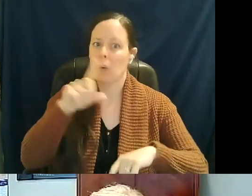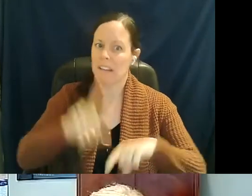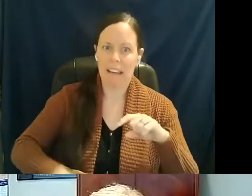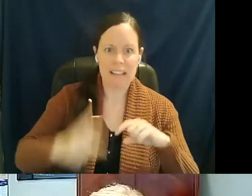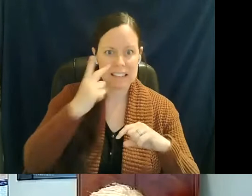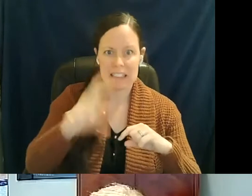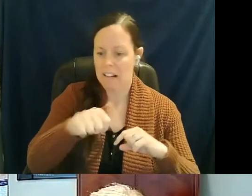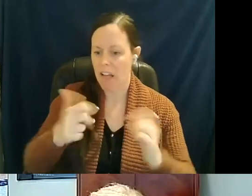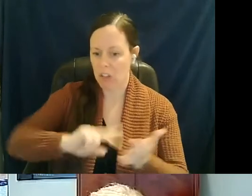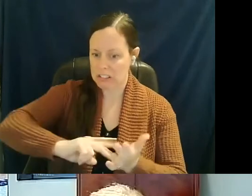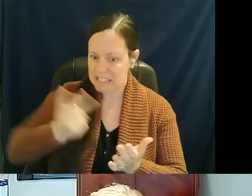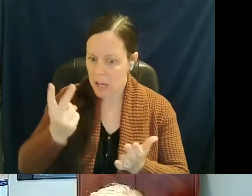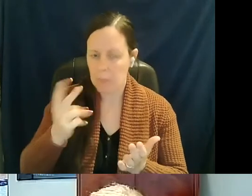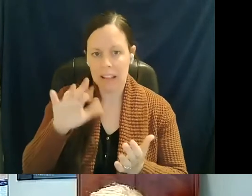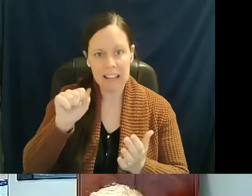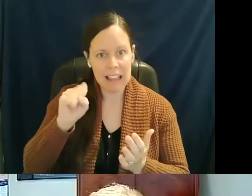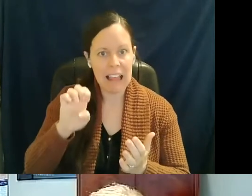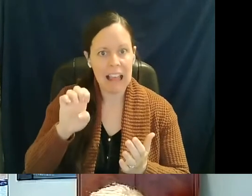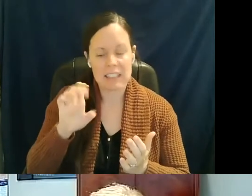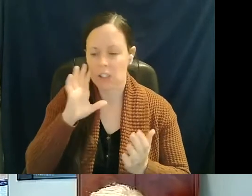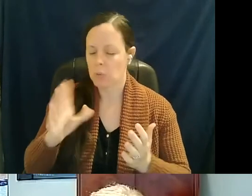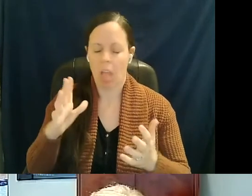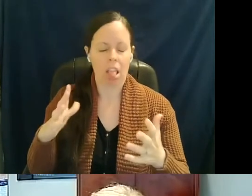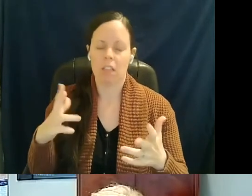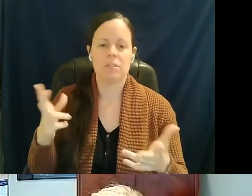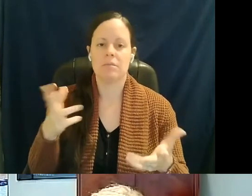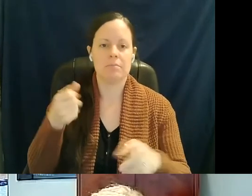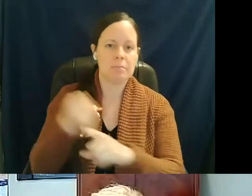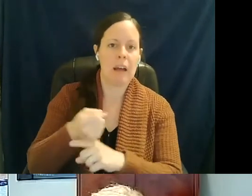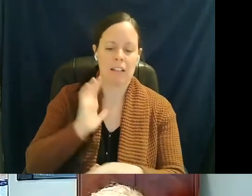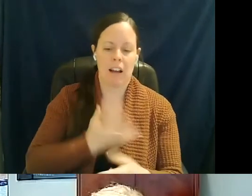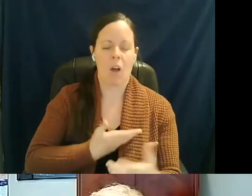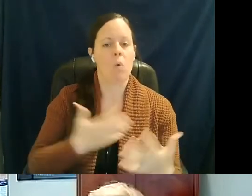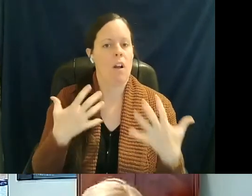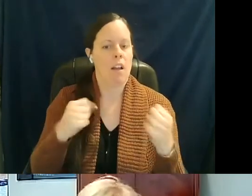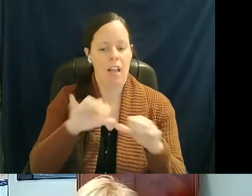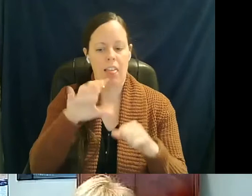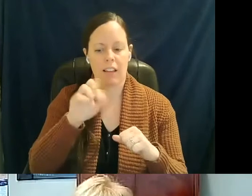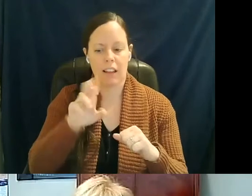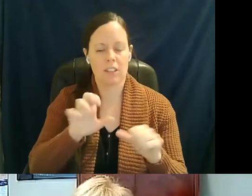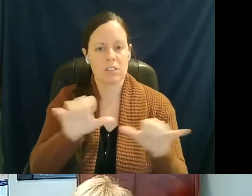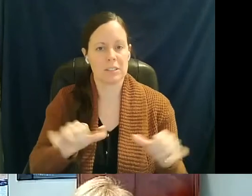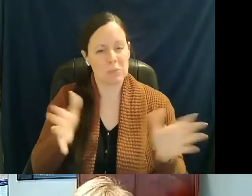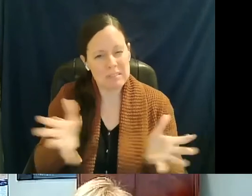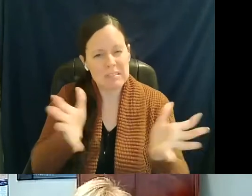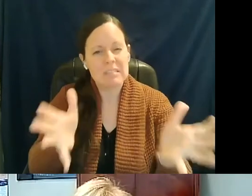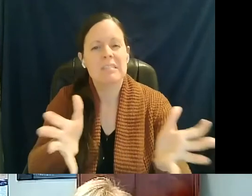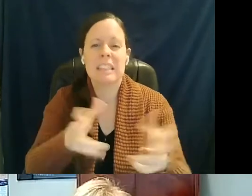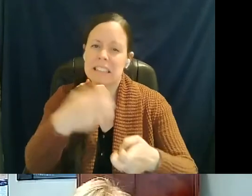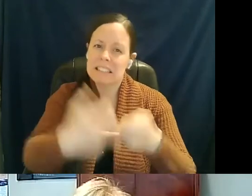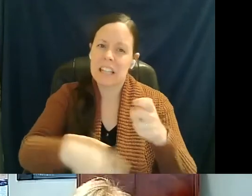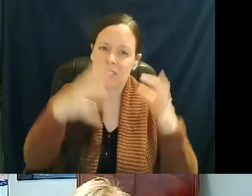So today I urge every resident in Scott County to make the tough but necessary decision to avoid Thanksgiving